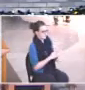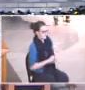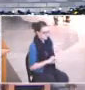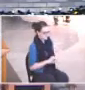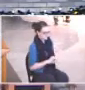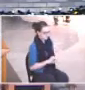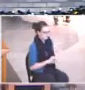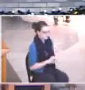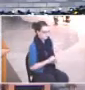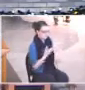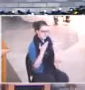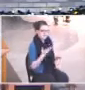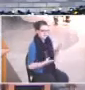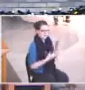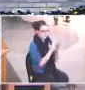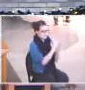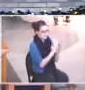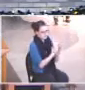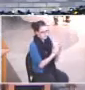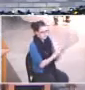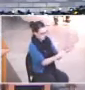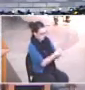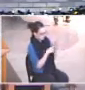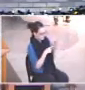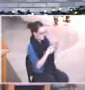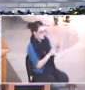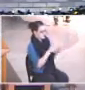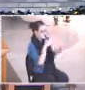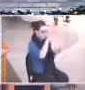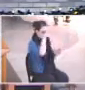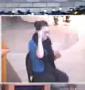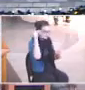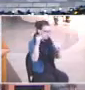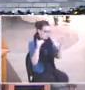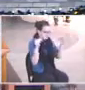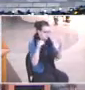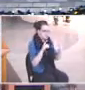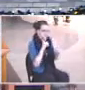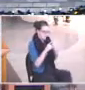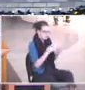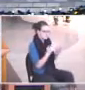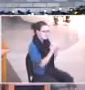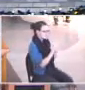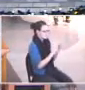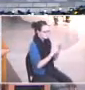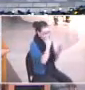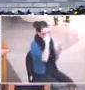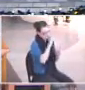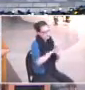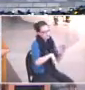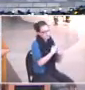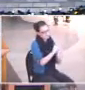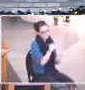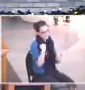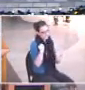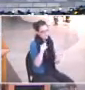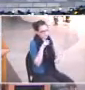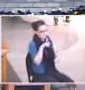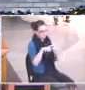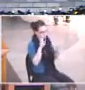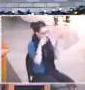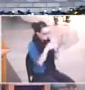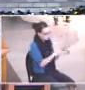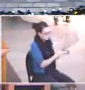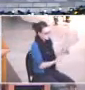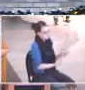And maybe what this lesson tells us is that as parents and adults, it's really a lesson for all of us, is that we need to focus